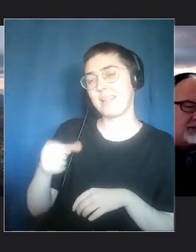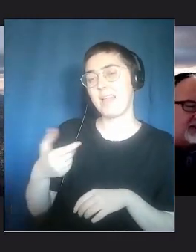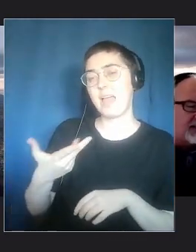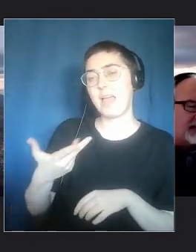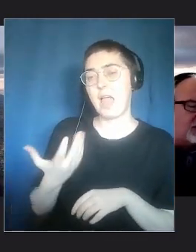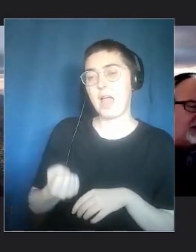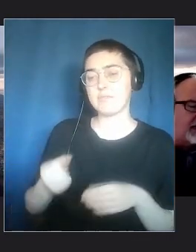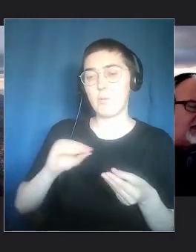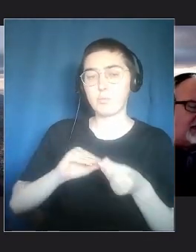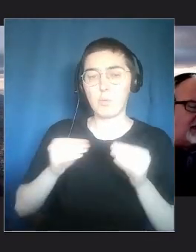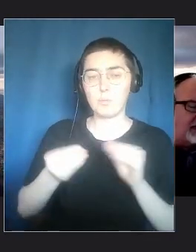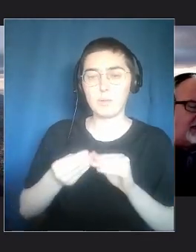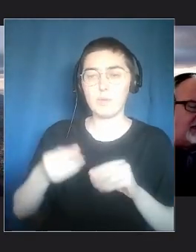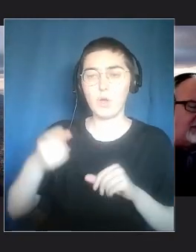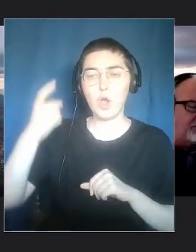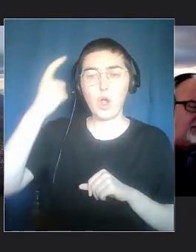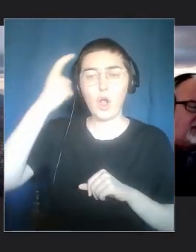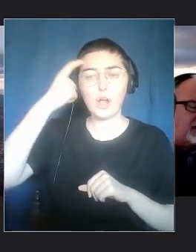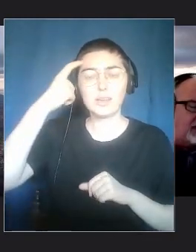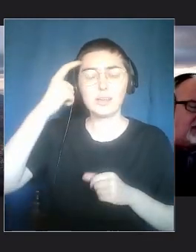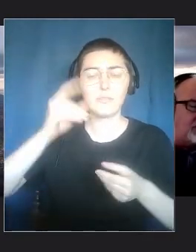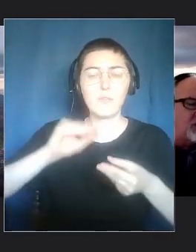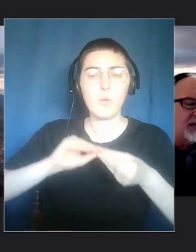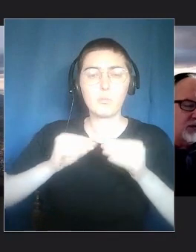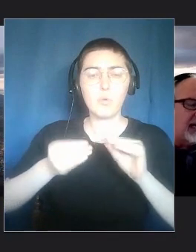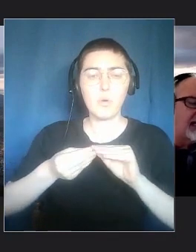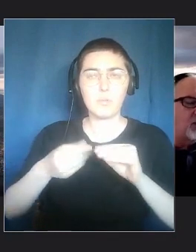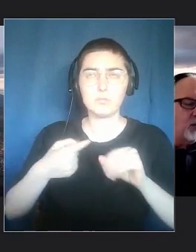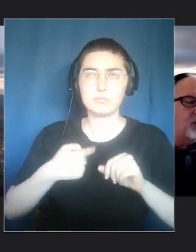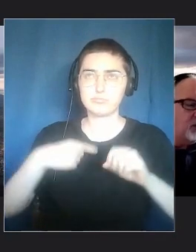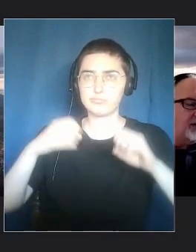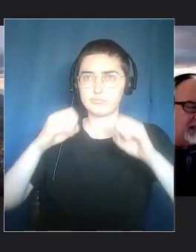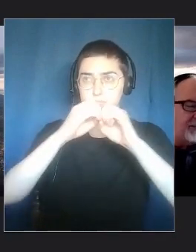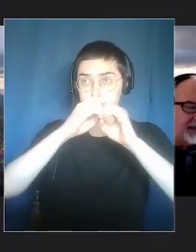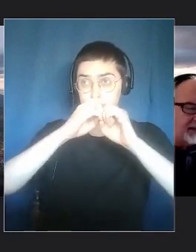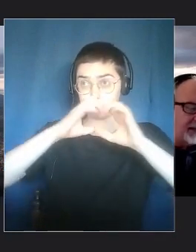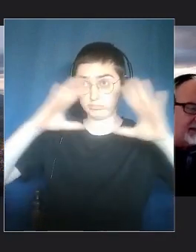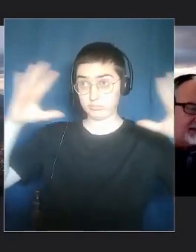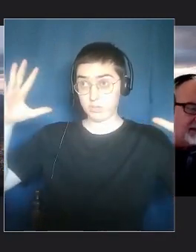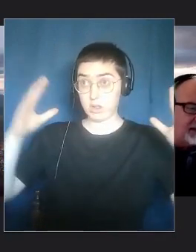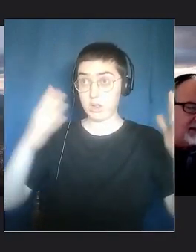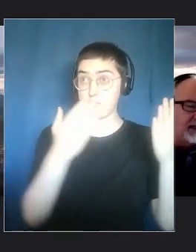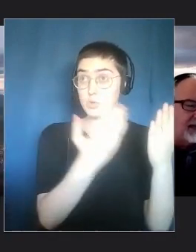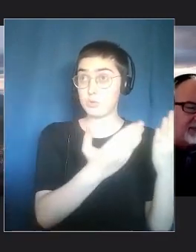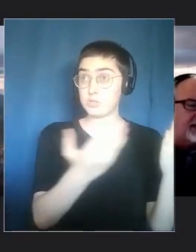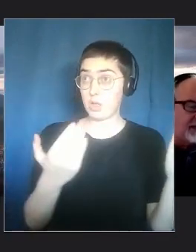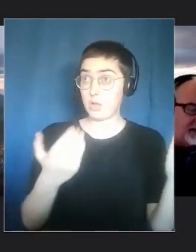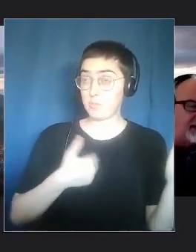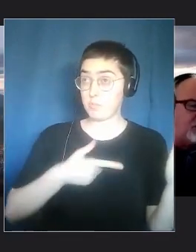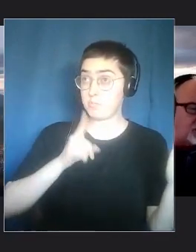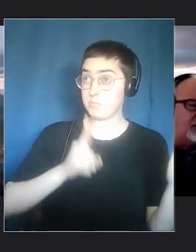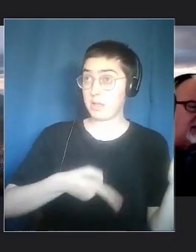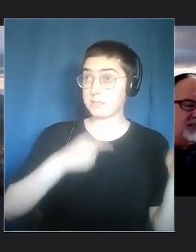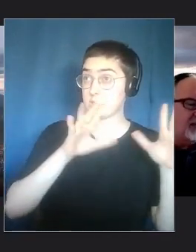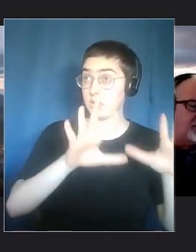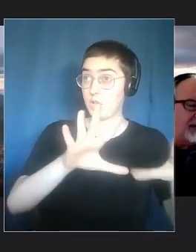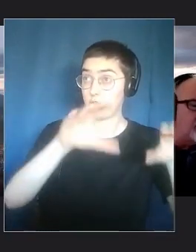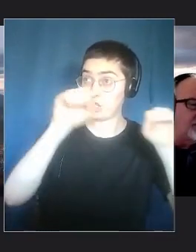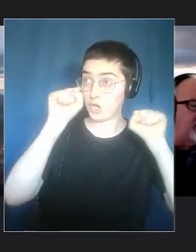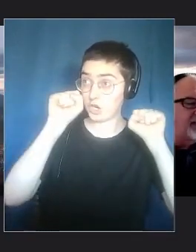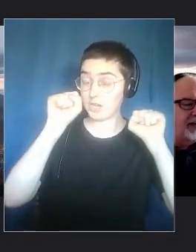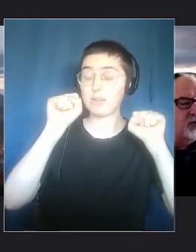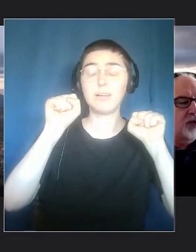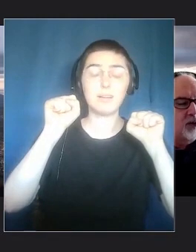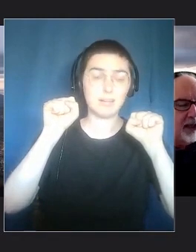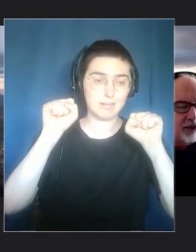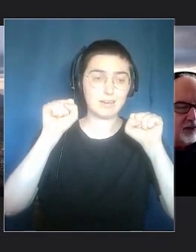So here we have a, there is a pedagogical cognitive issue if we think that museums are a place in which you learn.